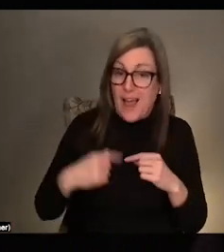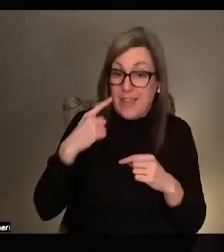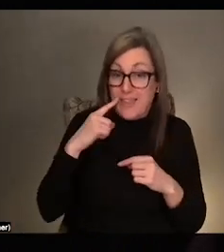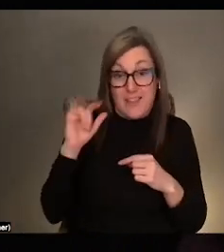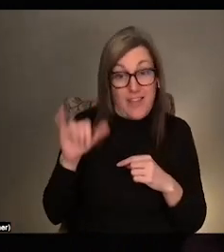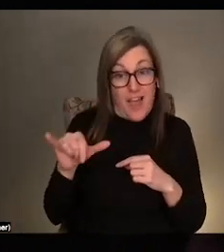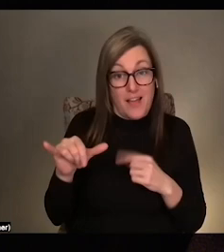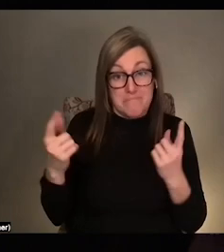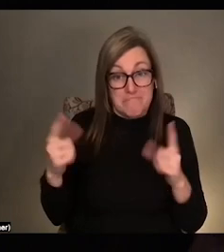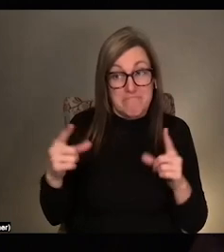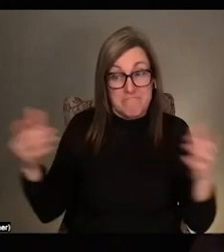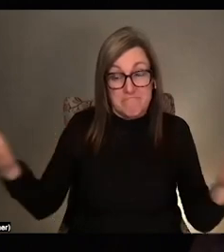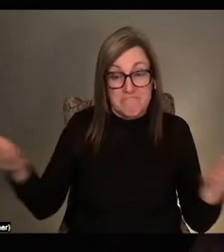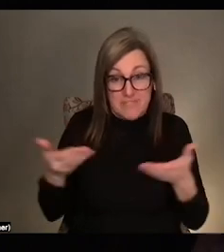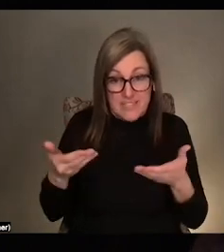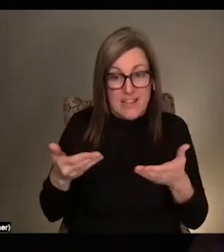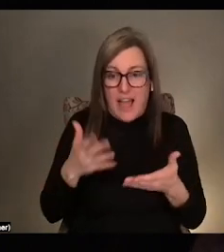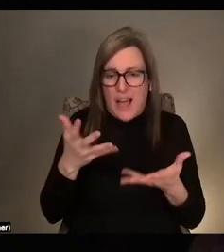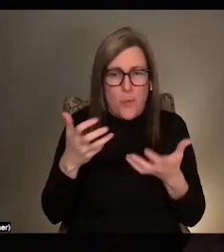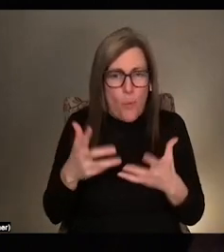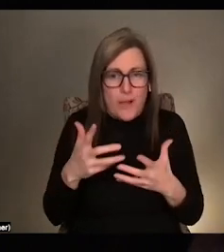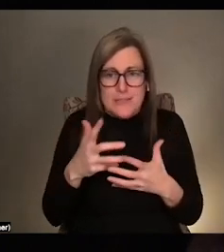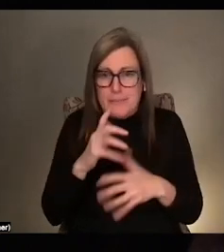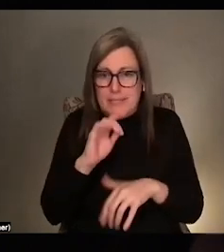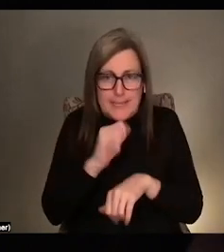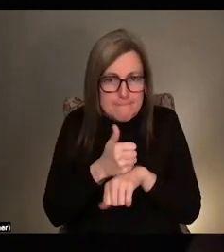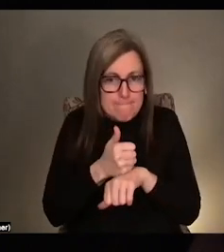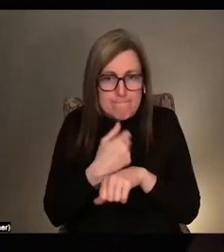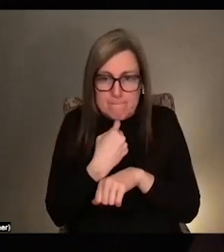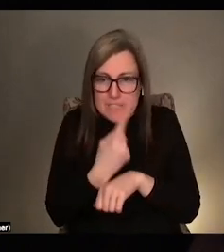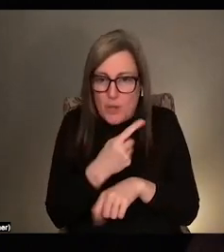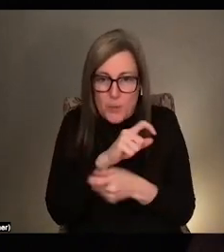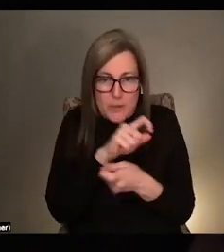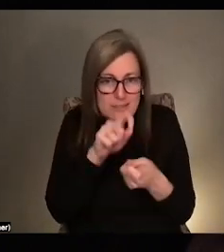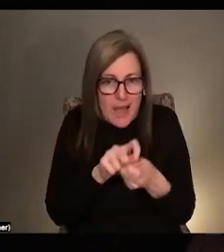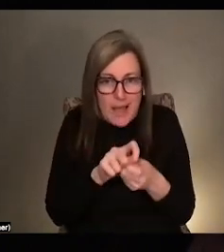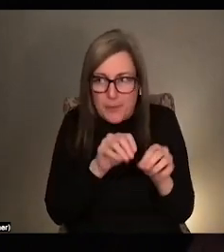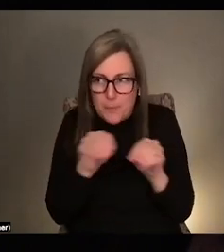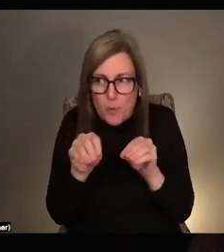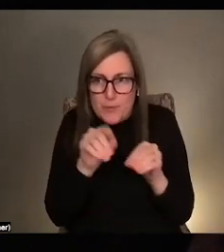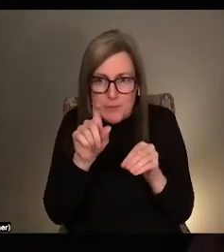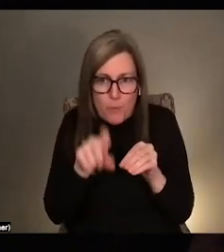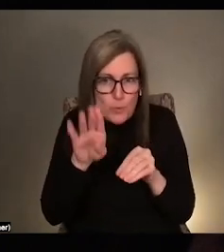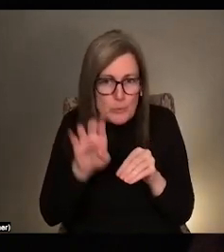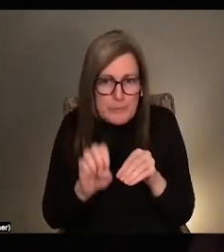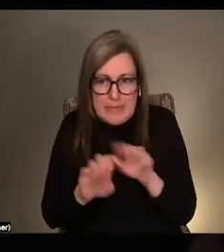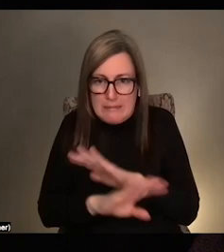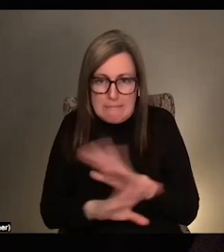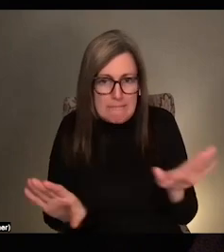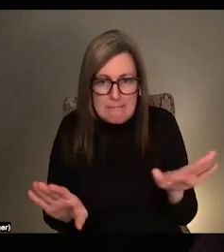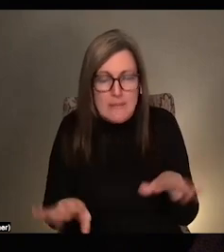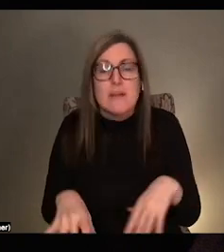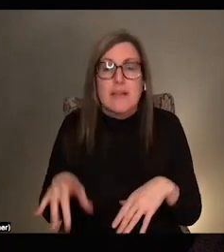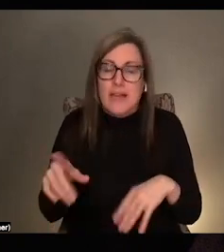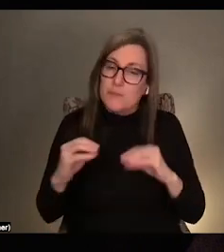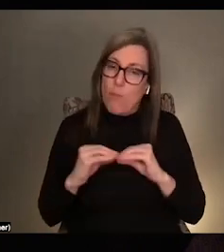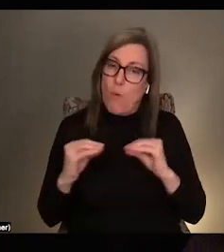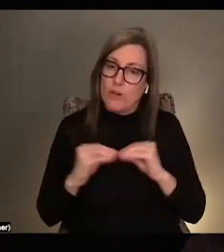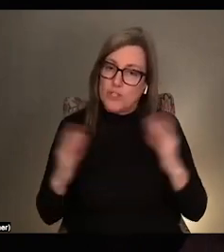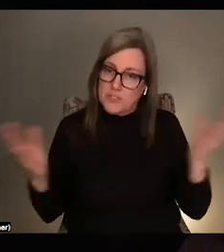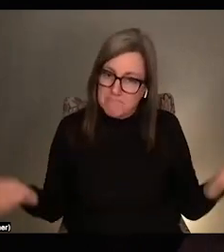just, yeah, I don't want to be prescriptive about what that, you know, what that might movement is, but it is like an invitation to, um,